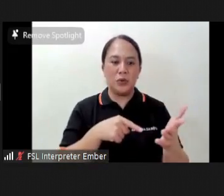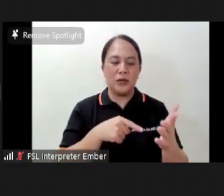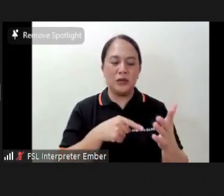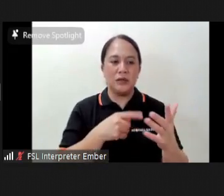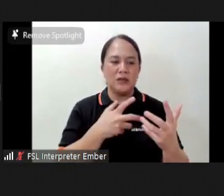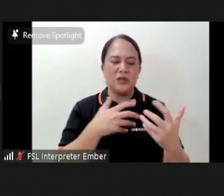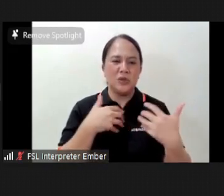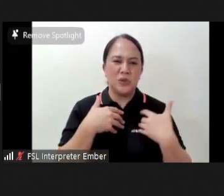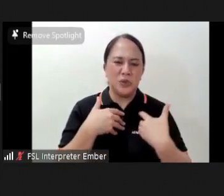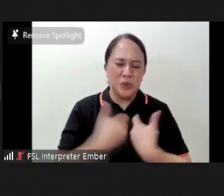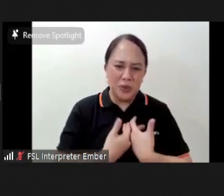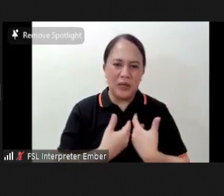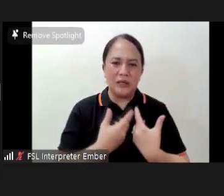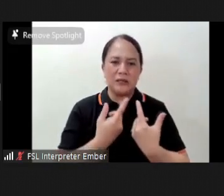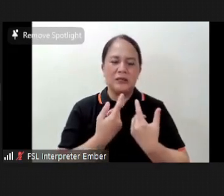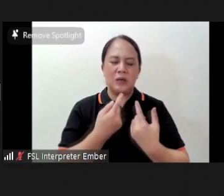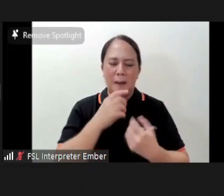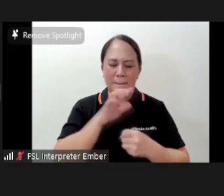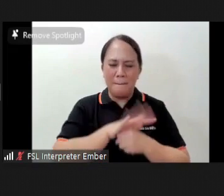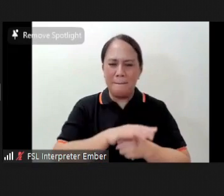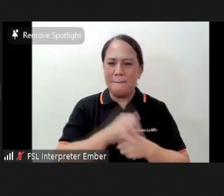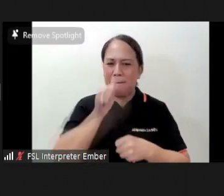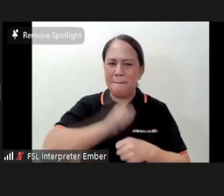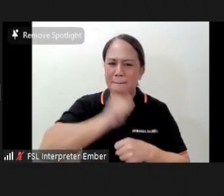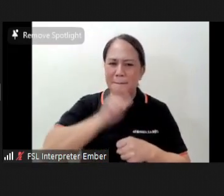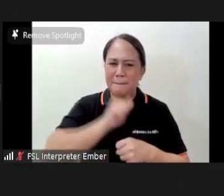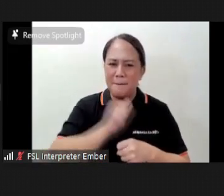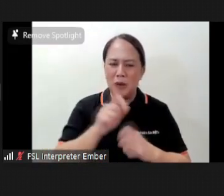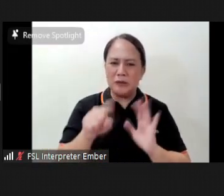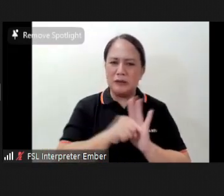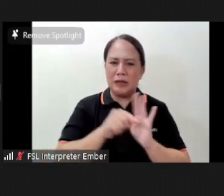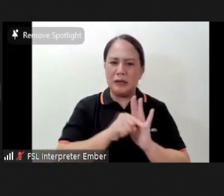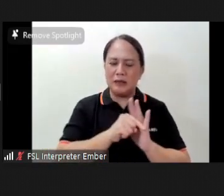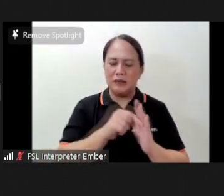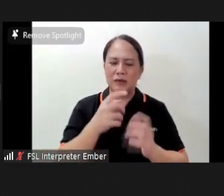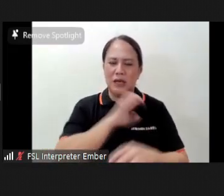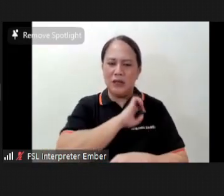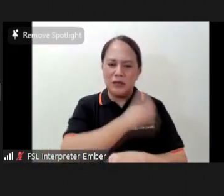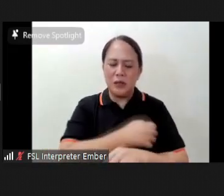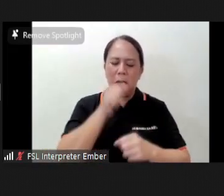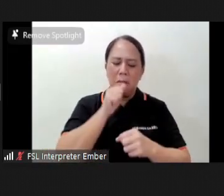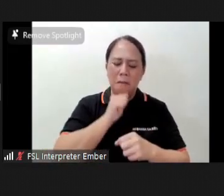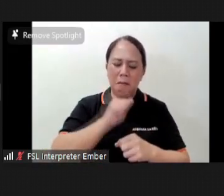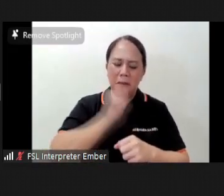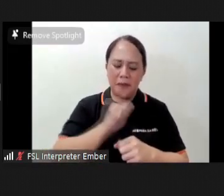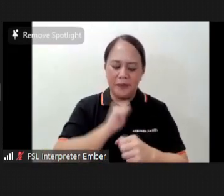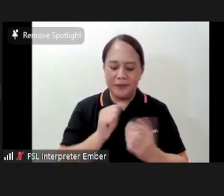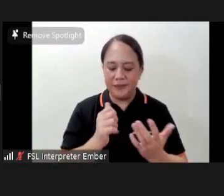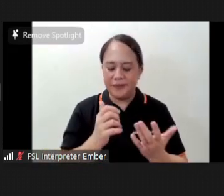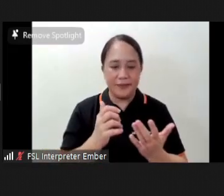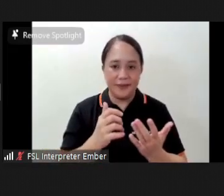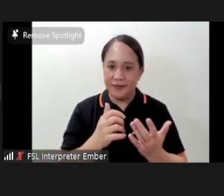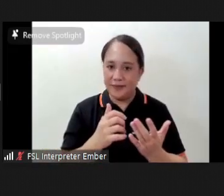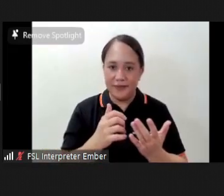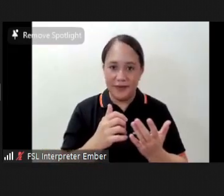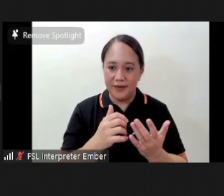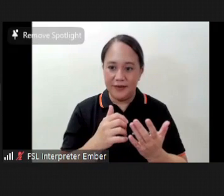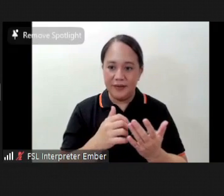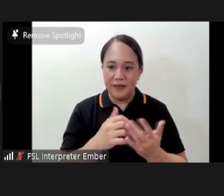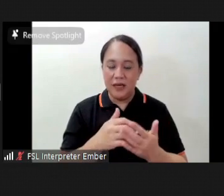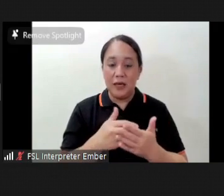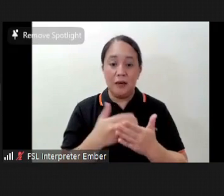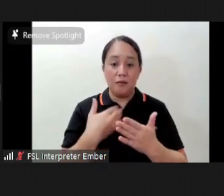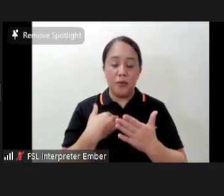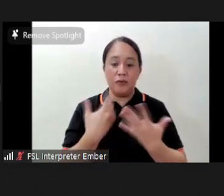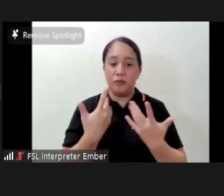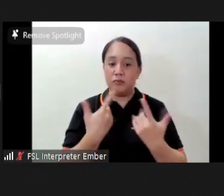trying to suppress all of the negative energy inside of you so before you